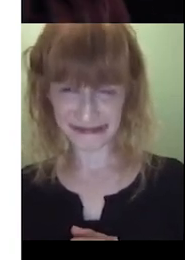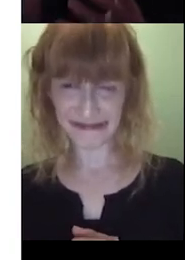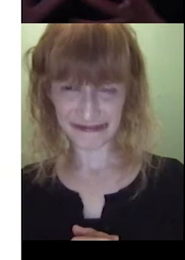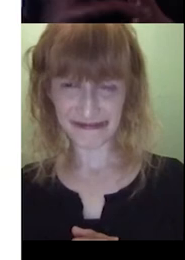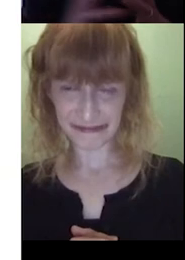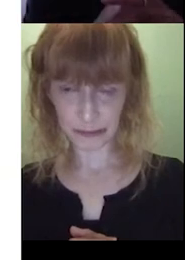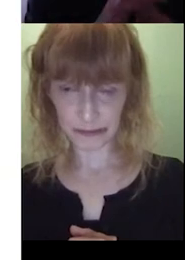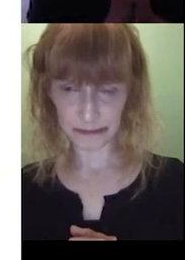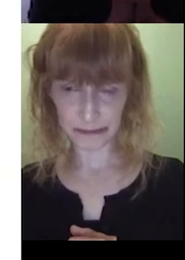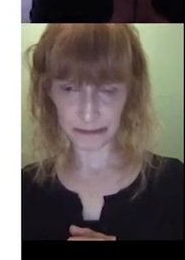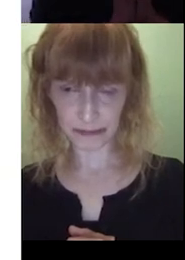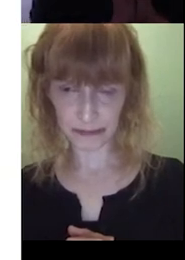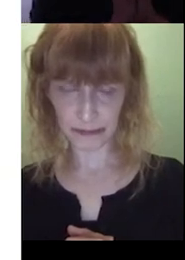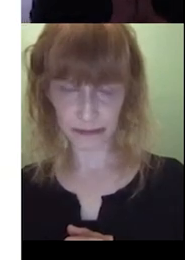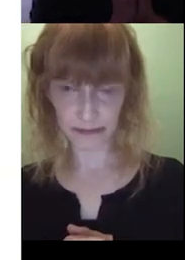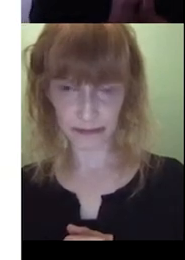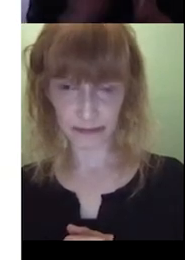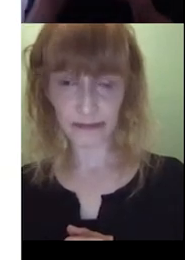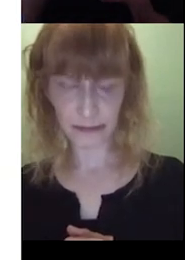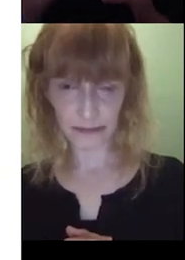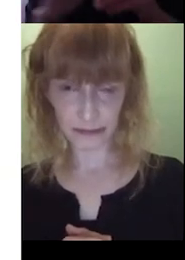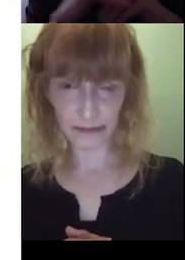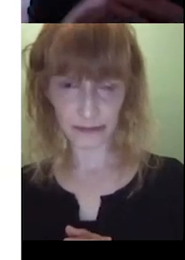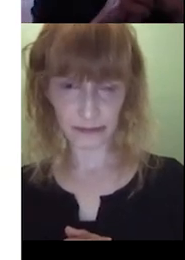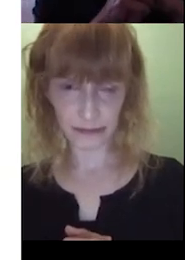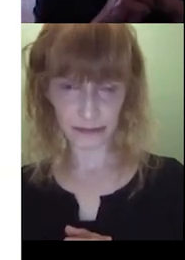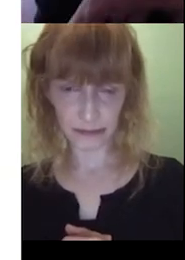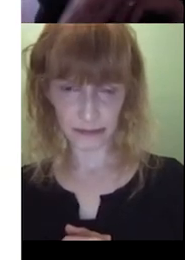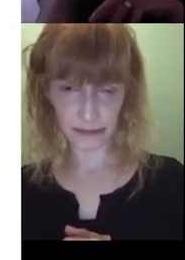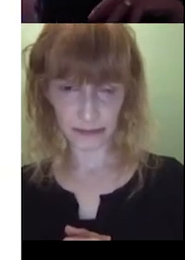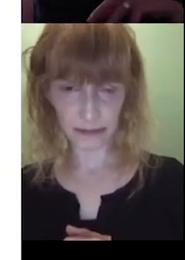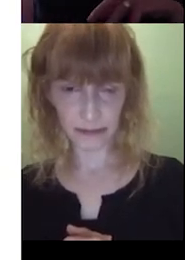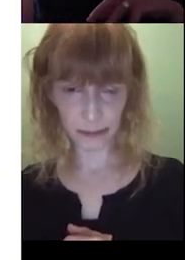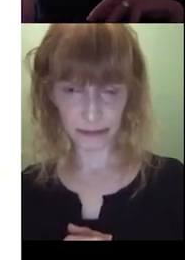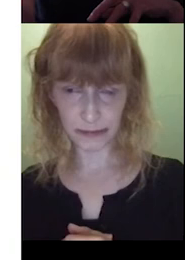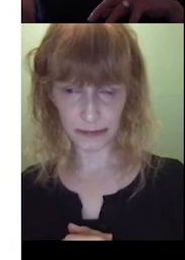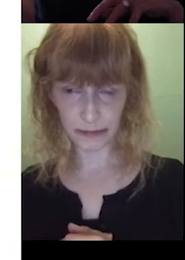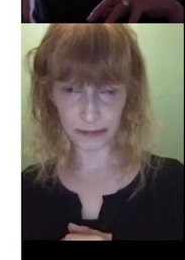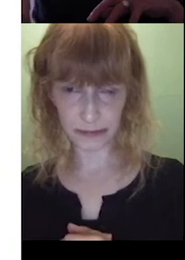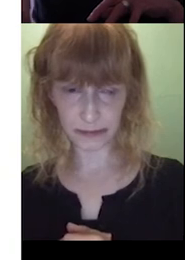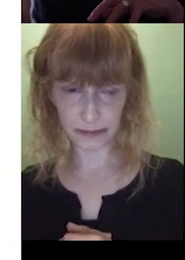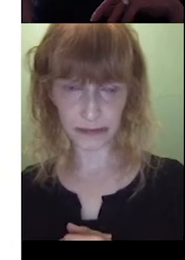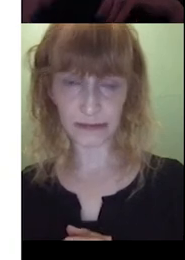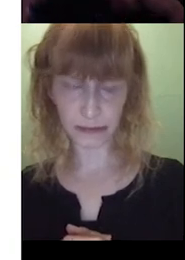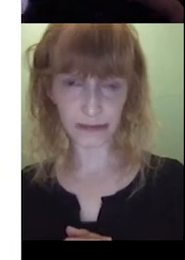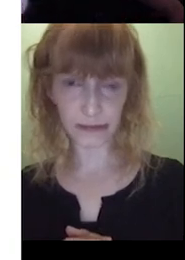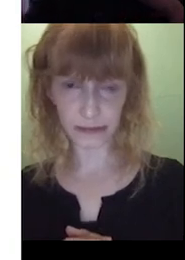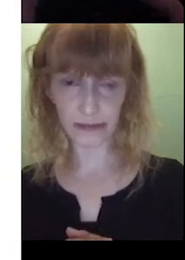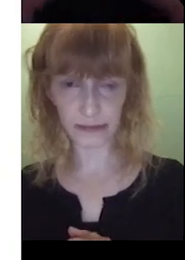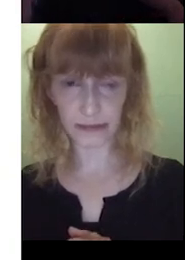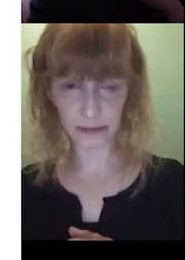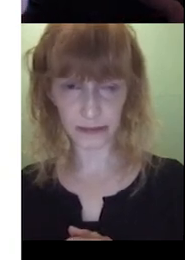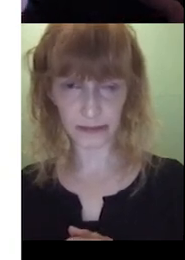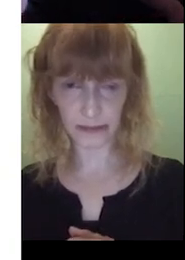So it's, I think always it's that kind of decision making of what level of my pitching any of my language at and how